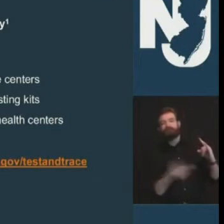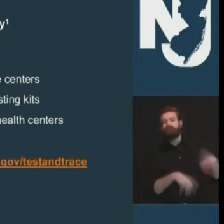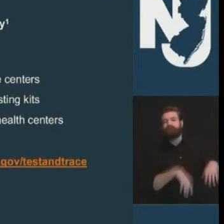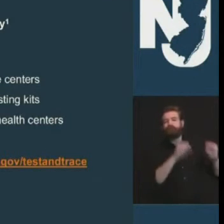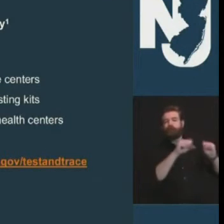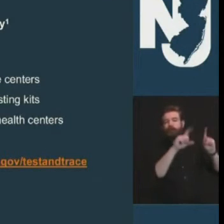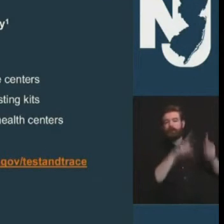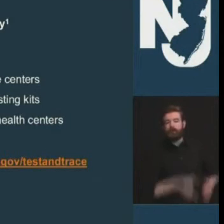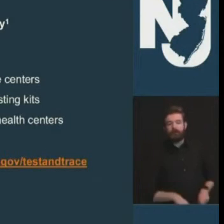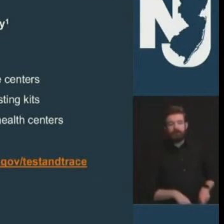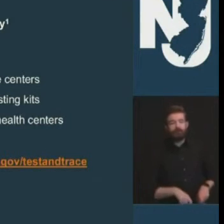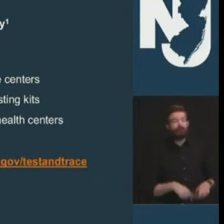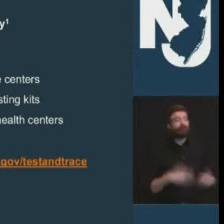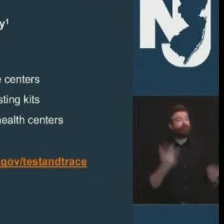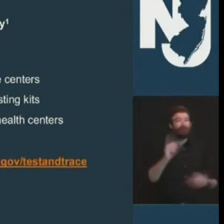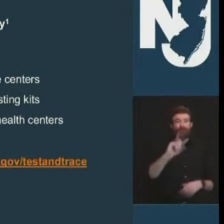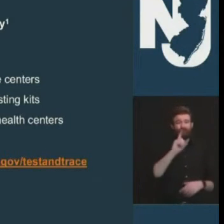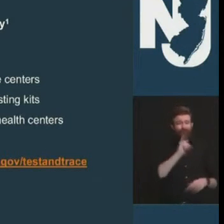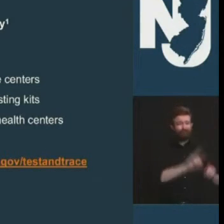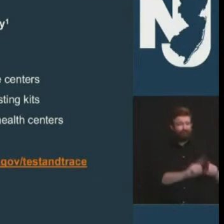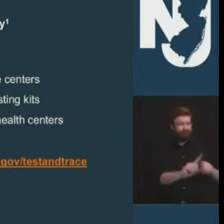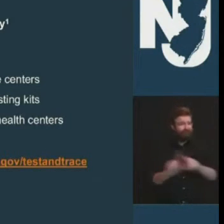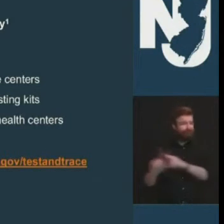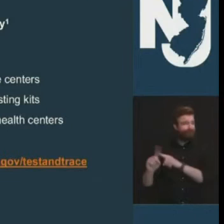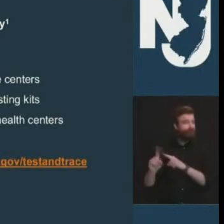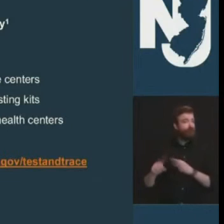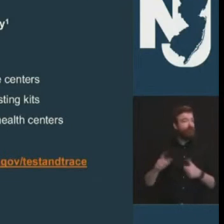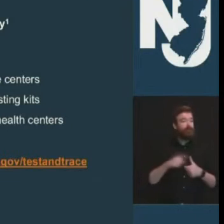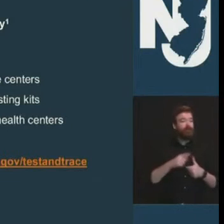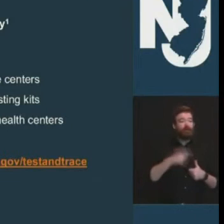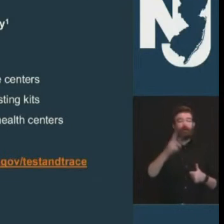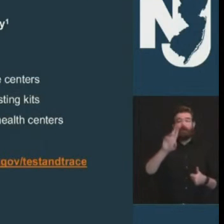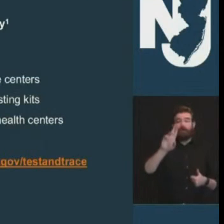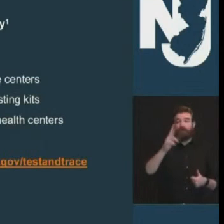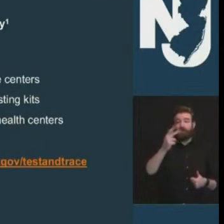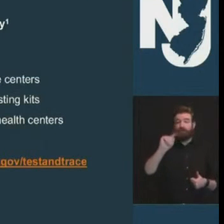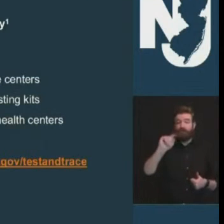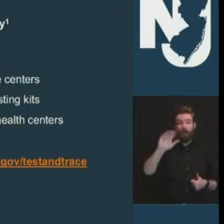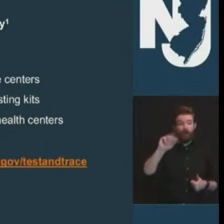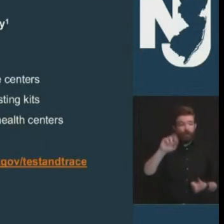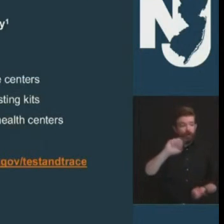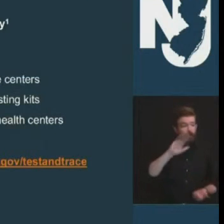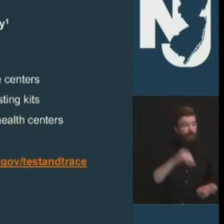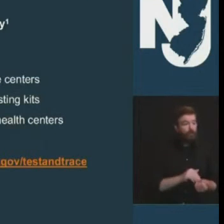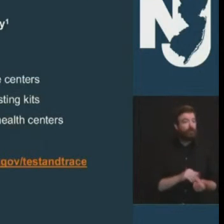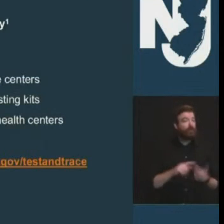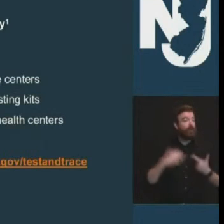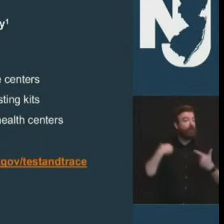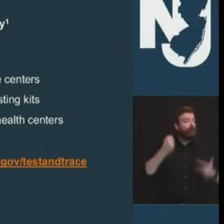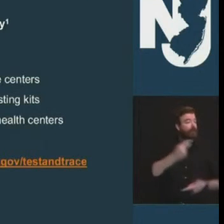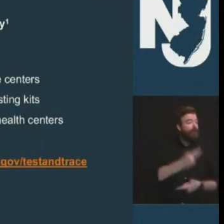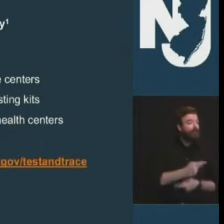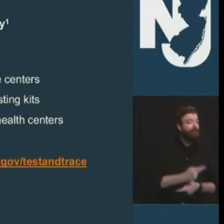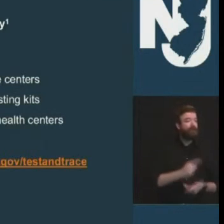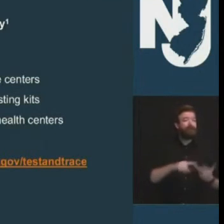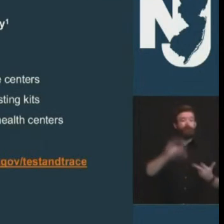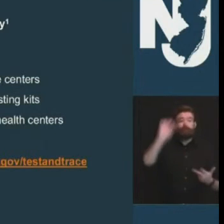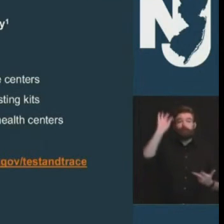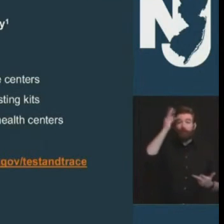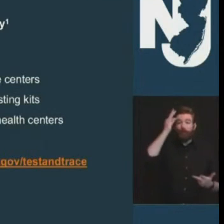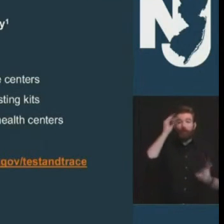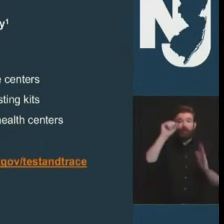care and urgent care facilities and state and local government sponsored sites by visiting covid19